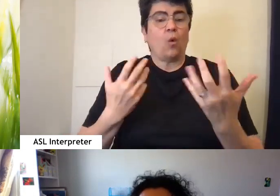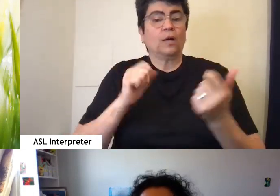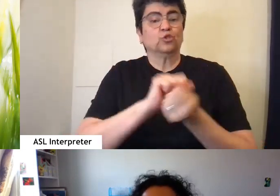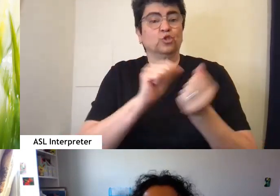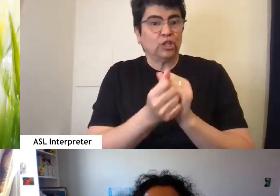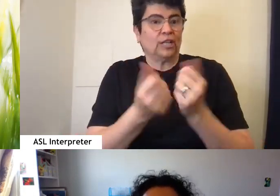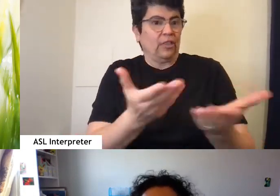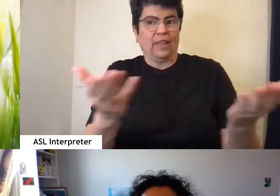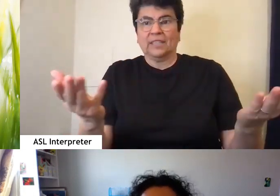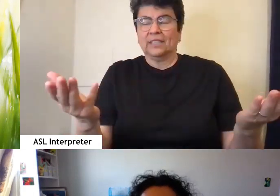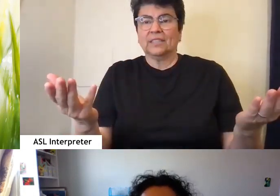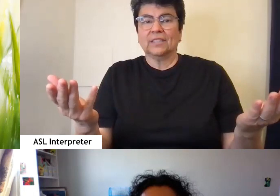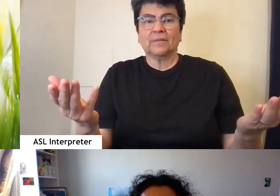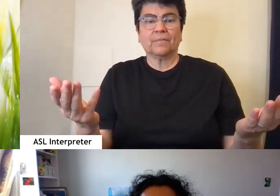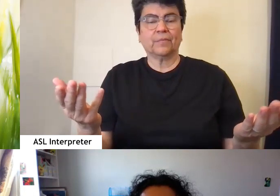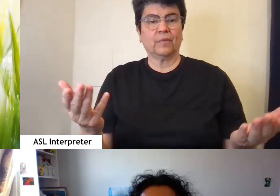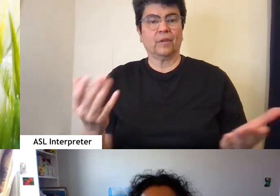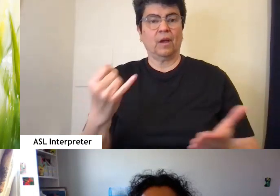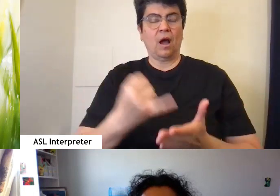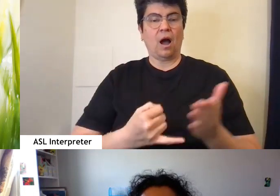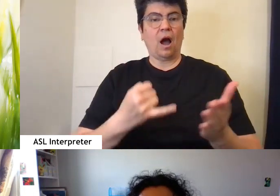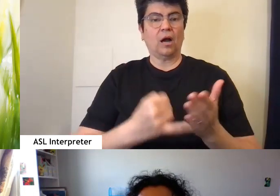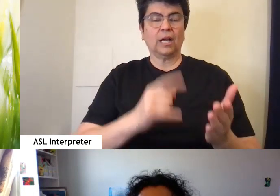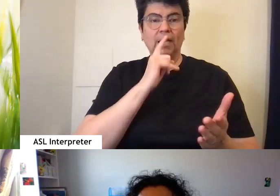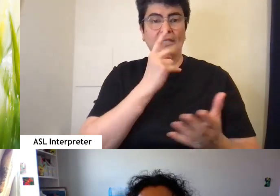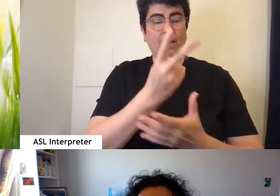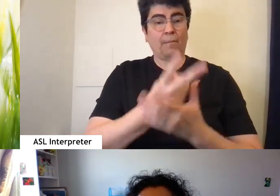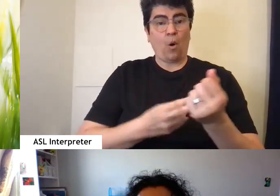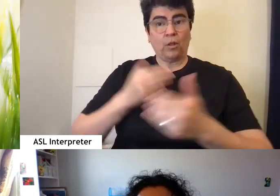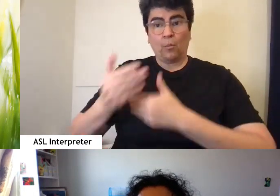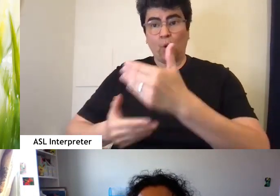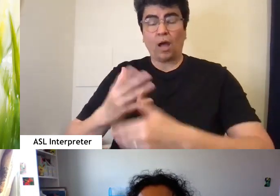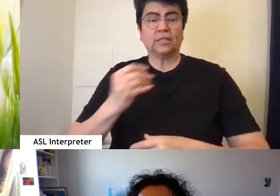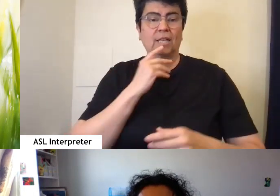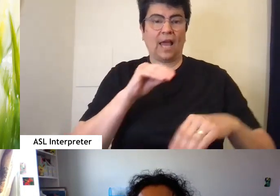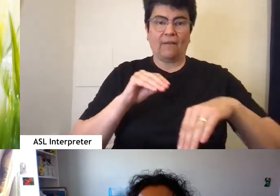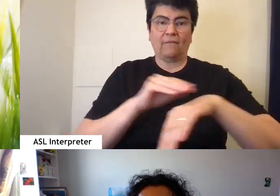things. Art is in both process and effect.